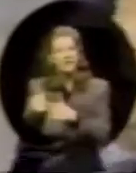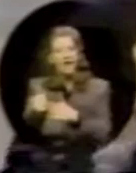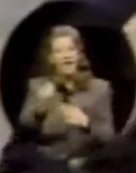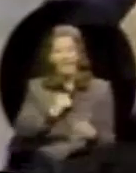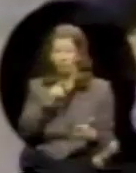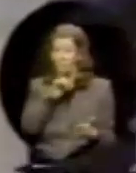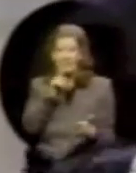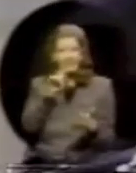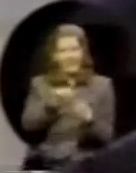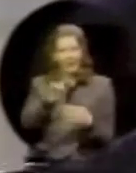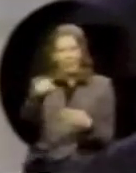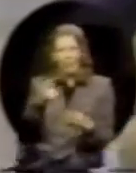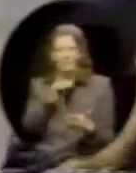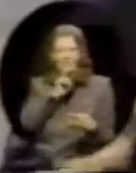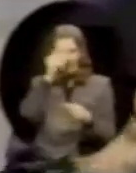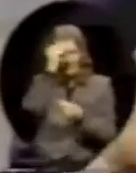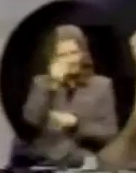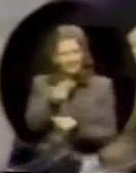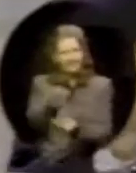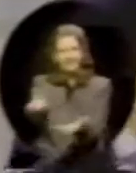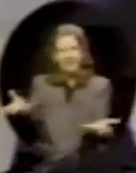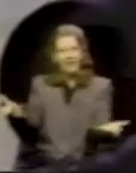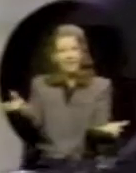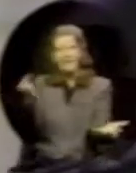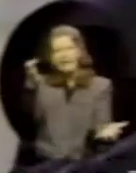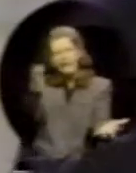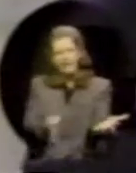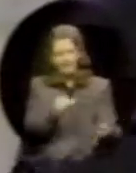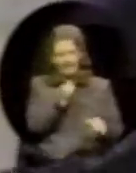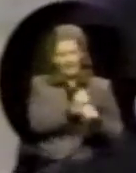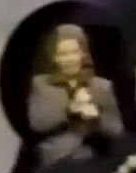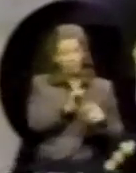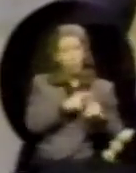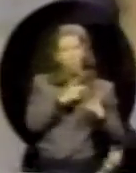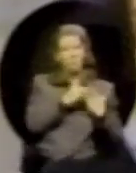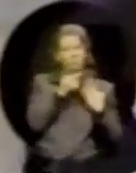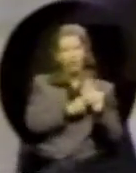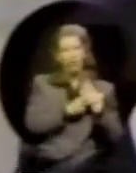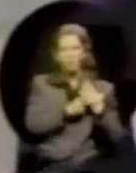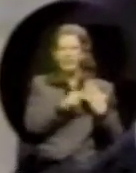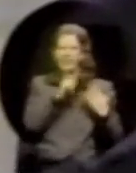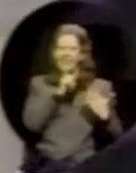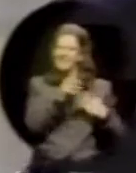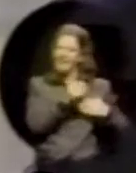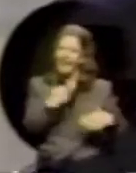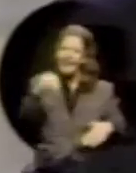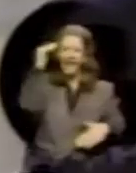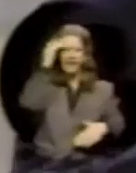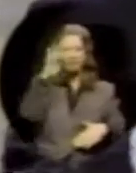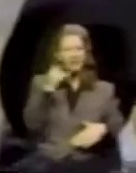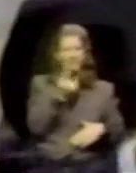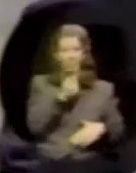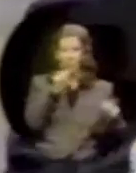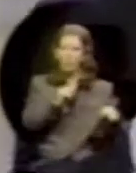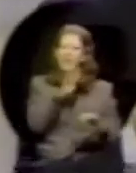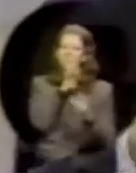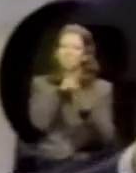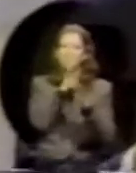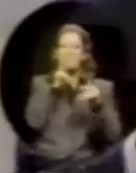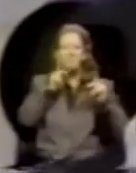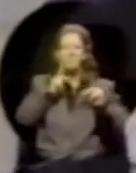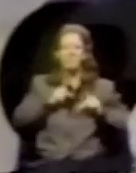that really can only be sent, that message, when the institution or the program is headed by someone who can articulate personally